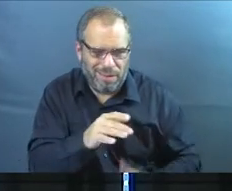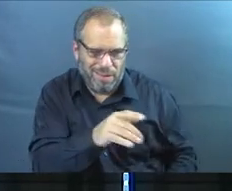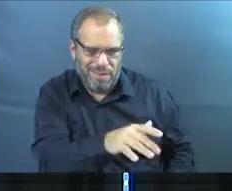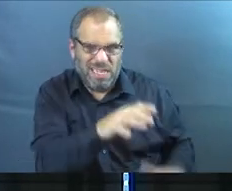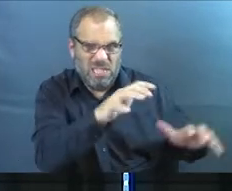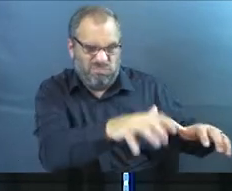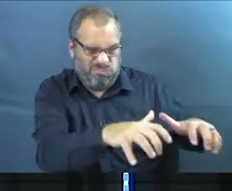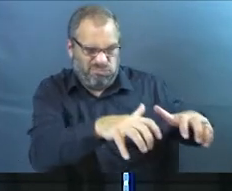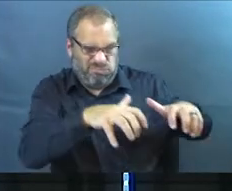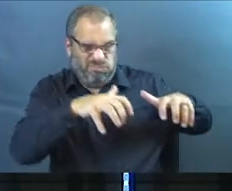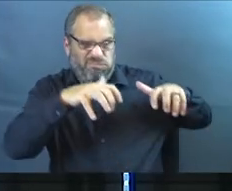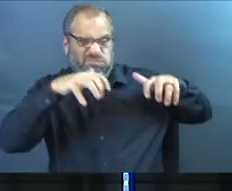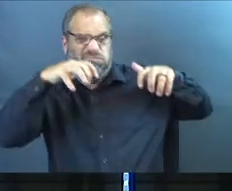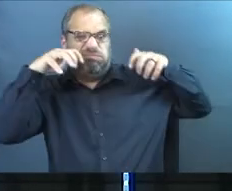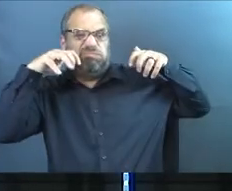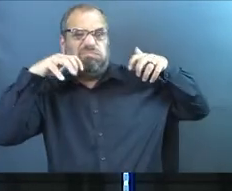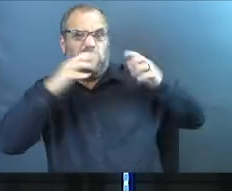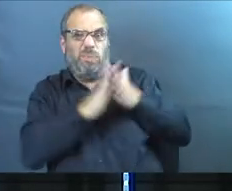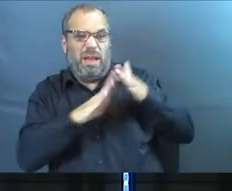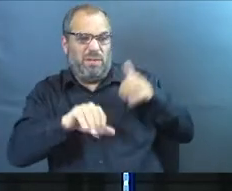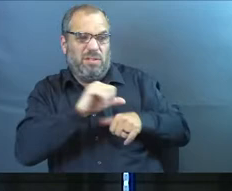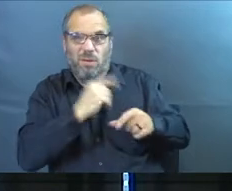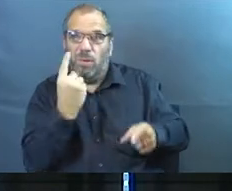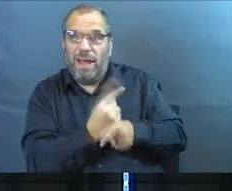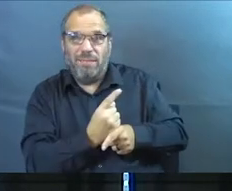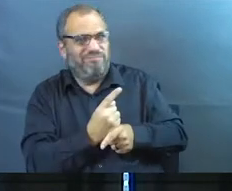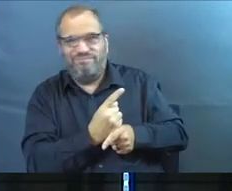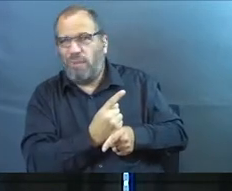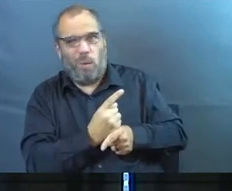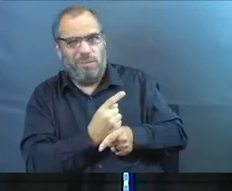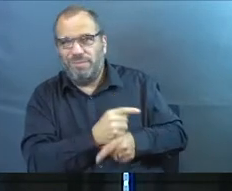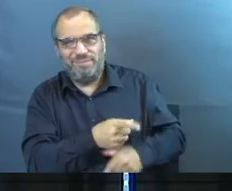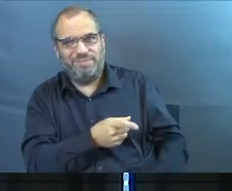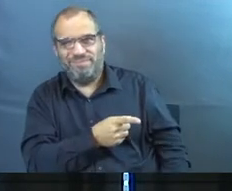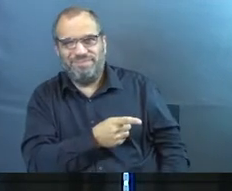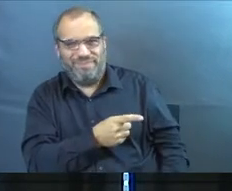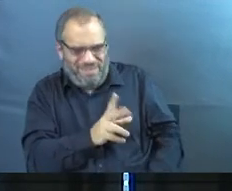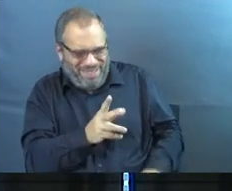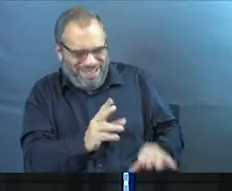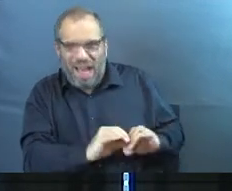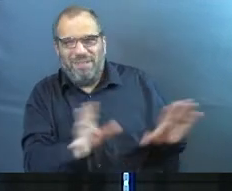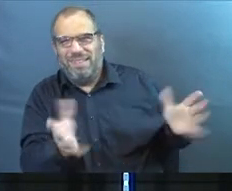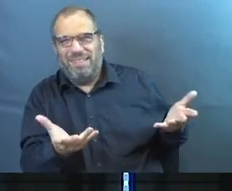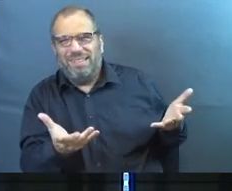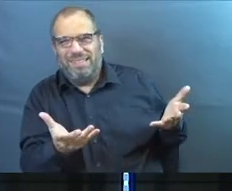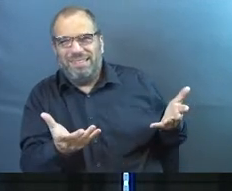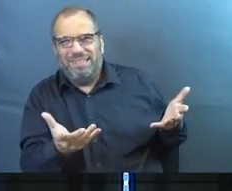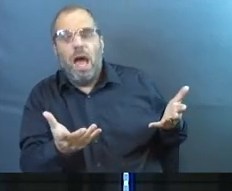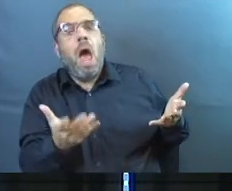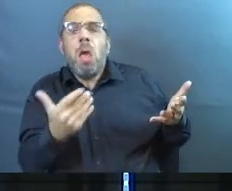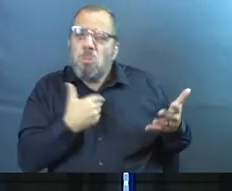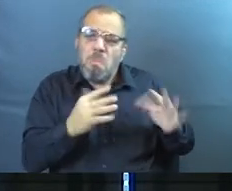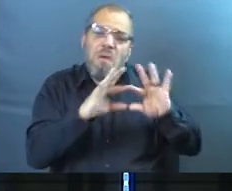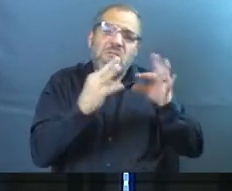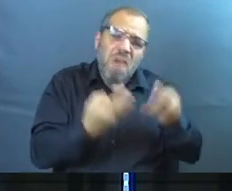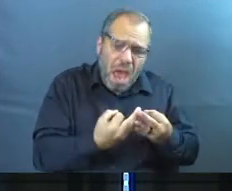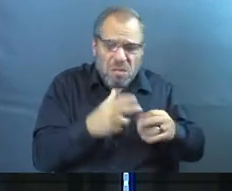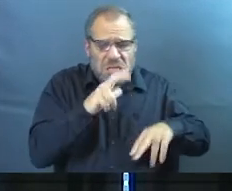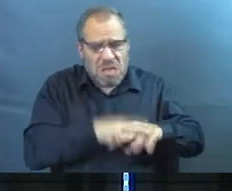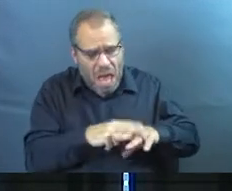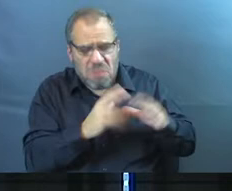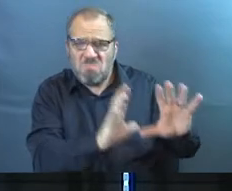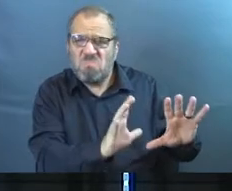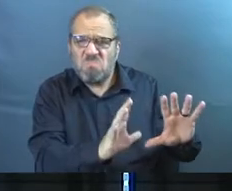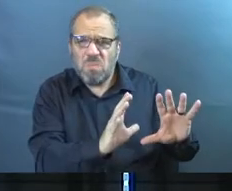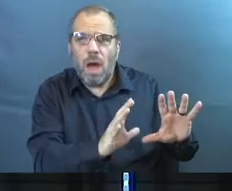in the seats on Sunday mornings, are you? Of course you're not. You might have family members sat